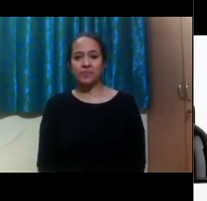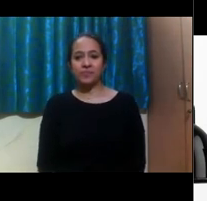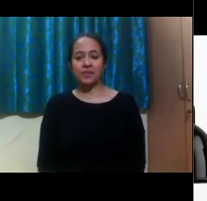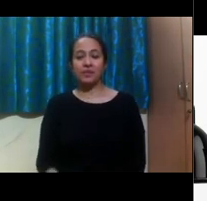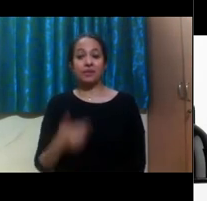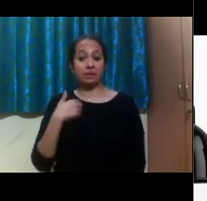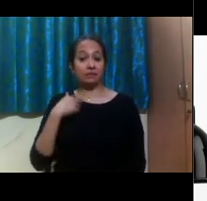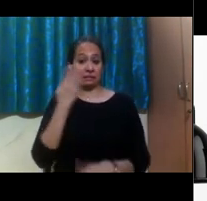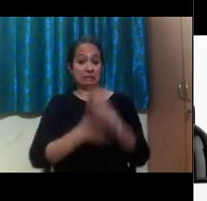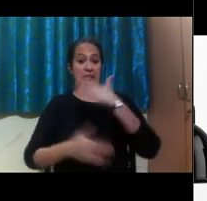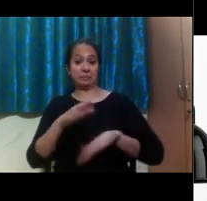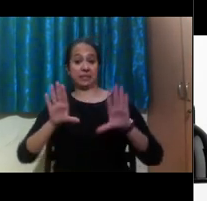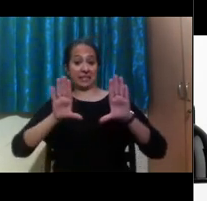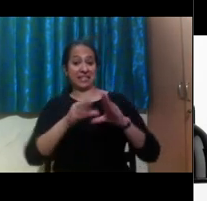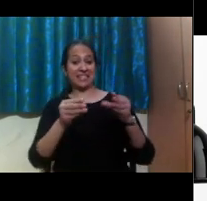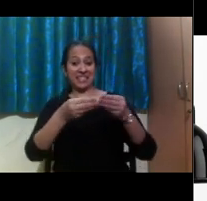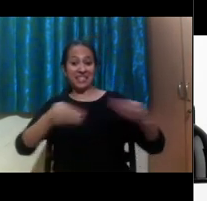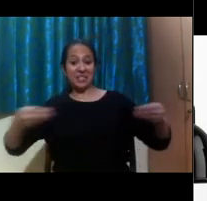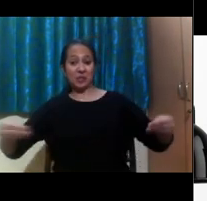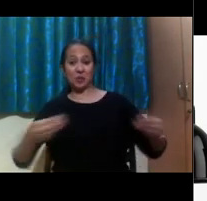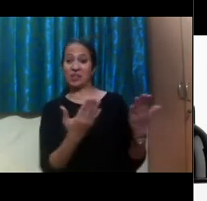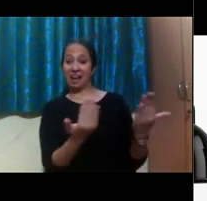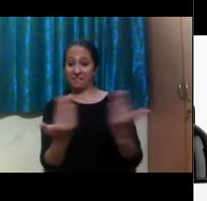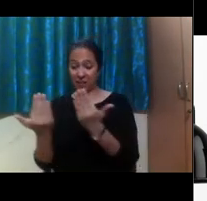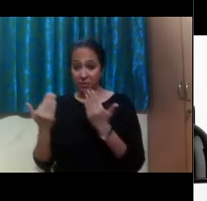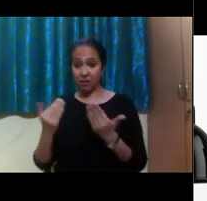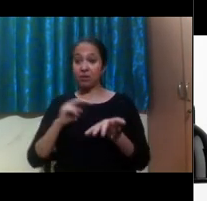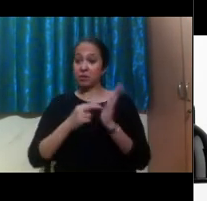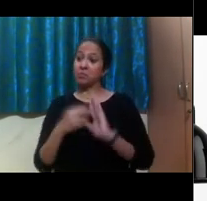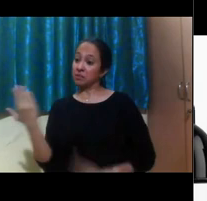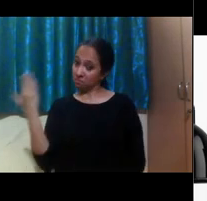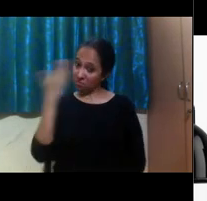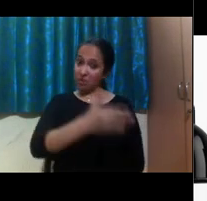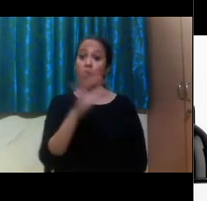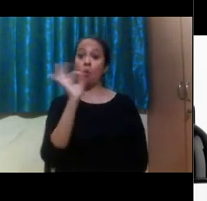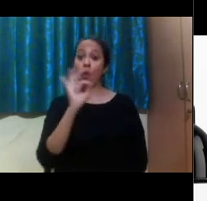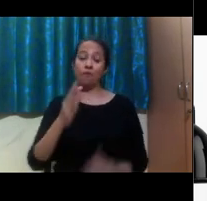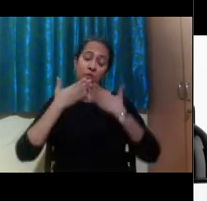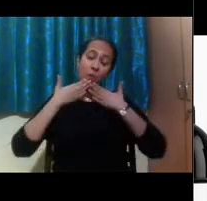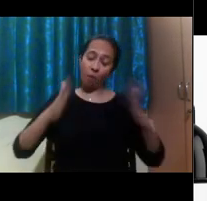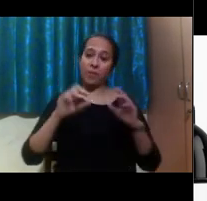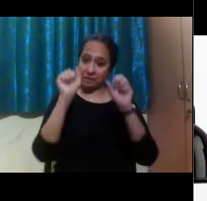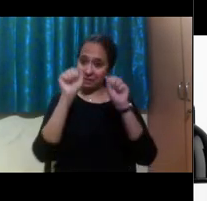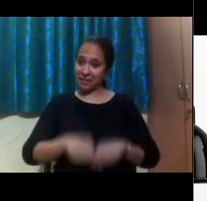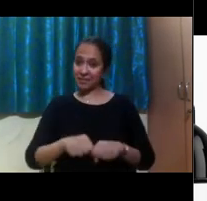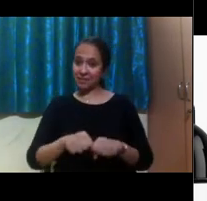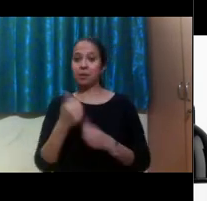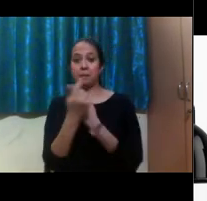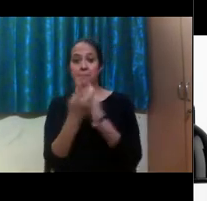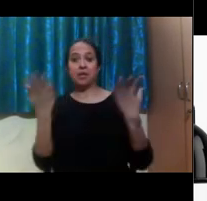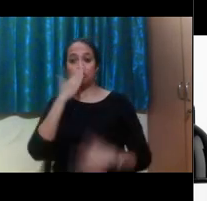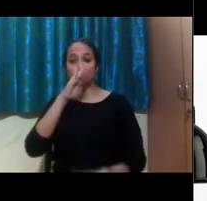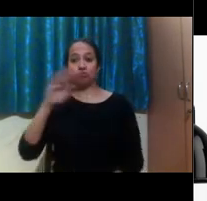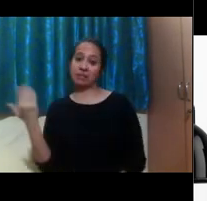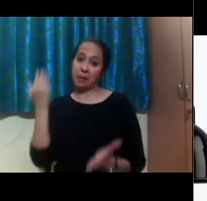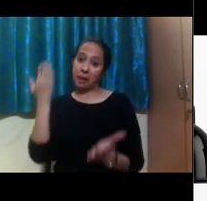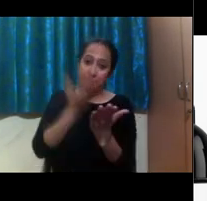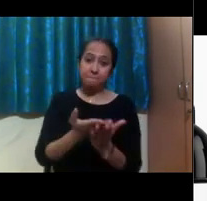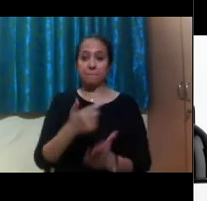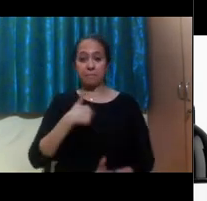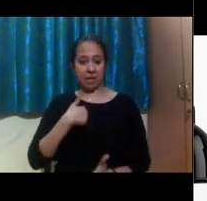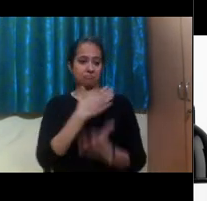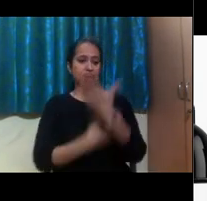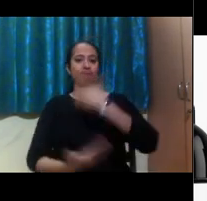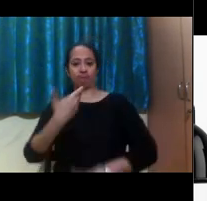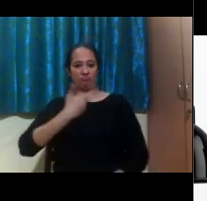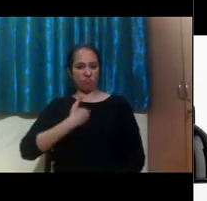to a disability resource center, I say, by all means, come to our office and disclose that. We've had students who come and say, you know, this is my disability. I'm